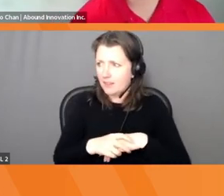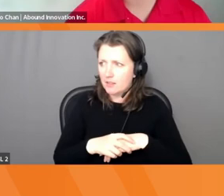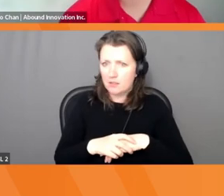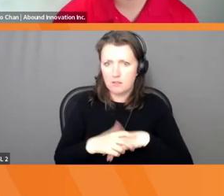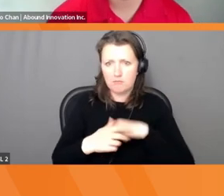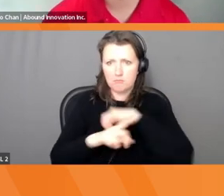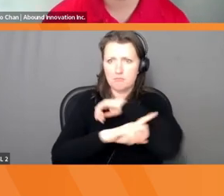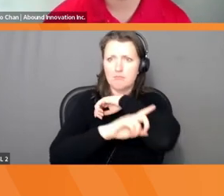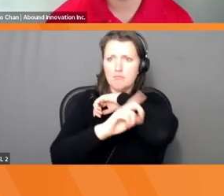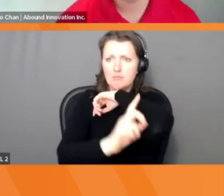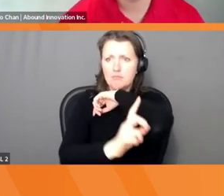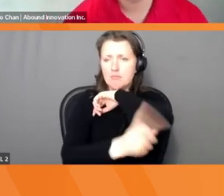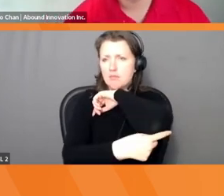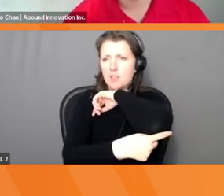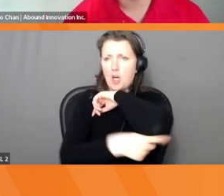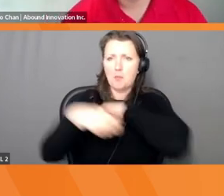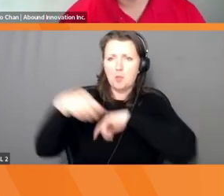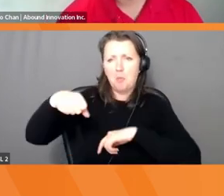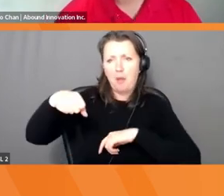garbage bag? Yeah.